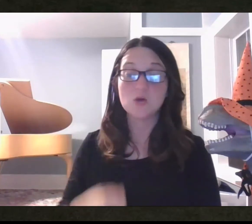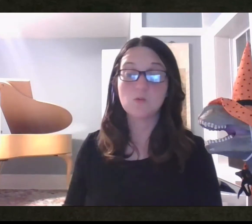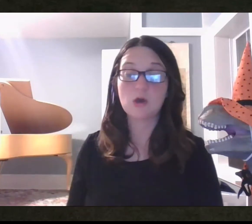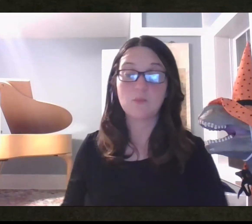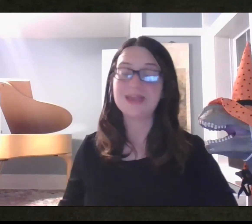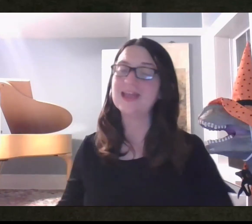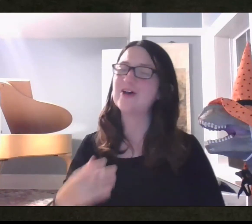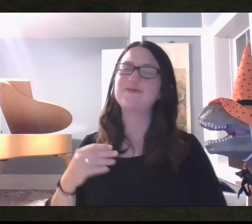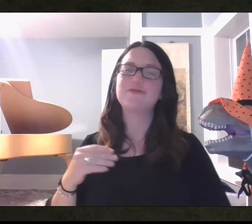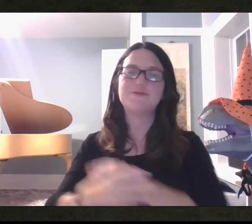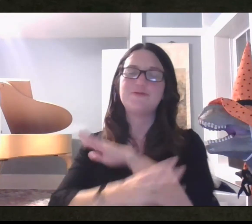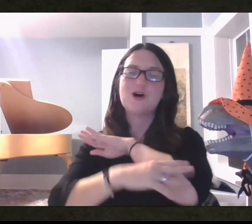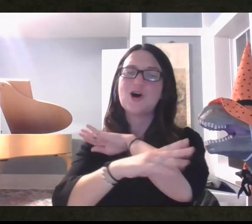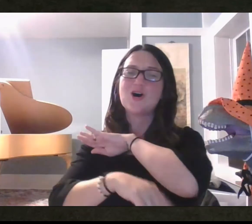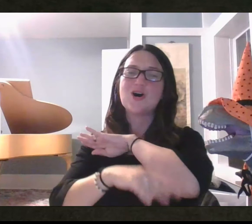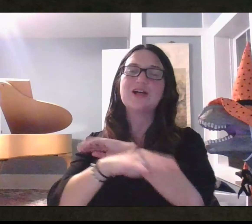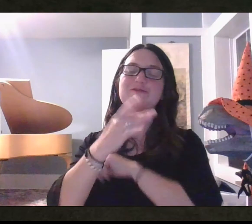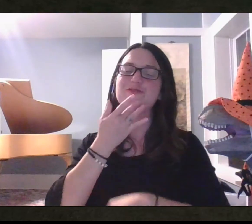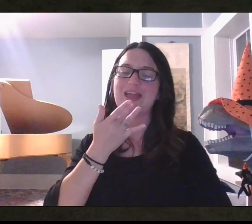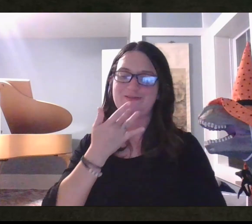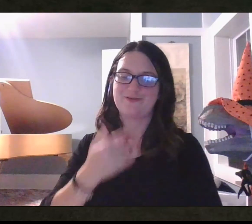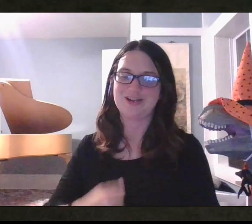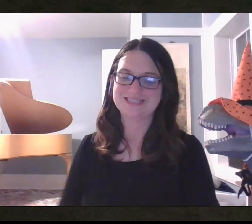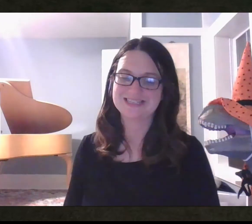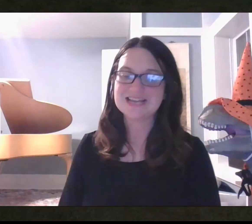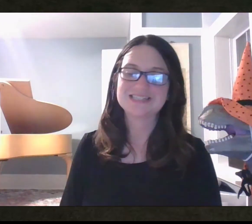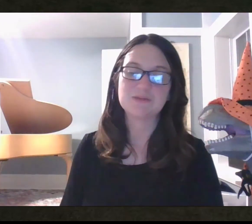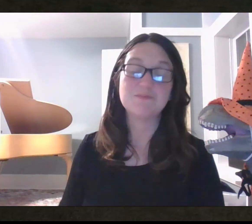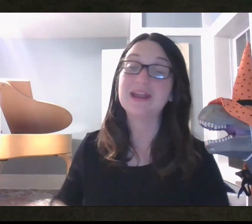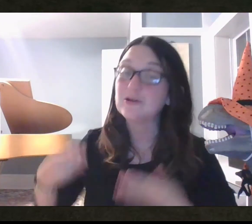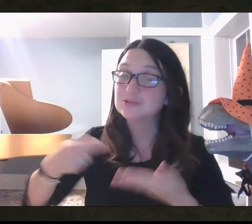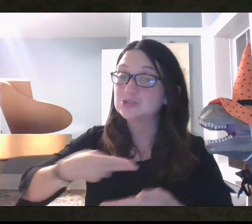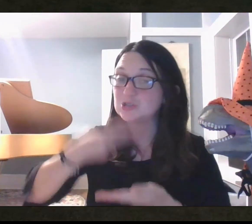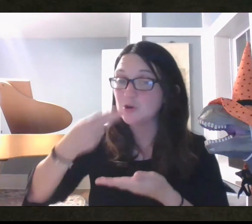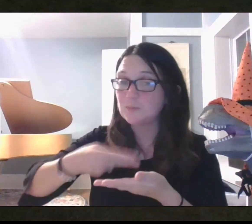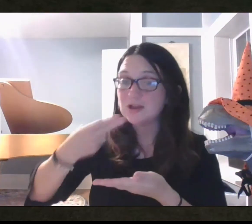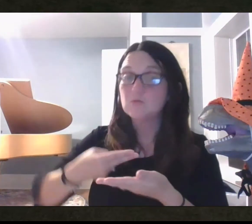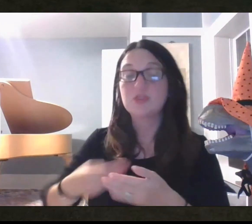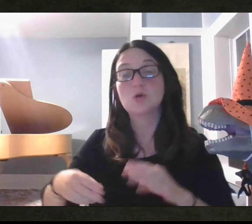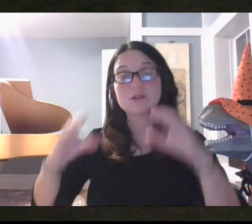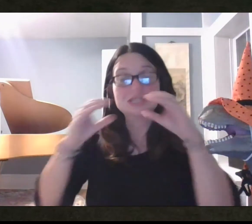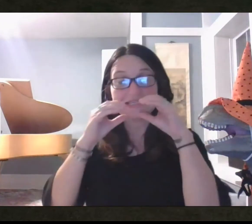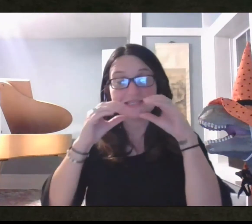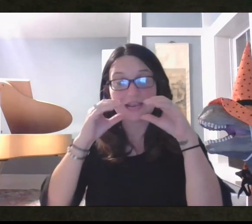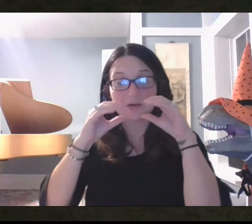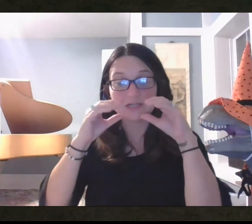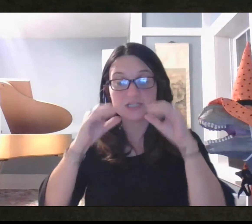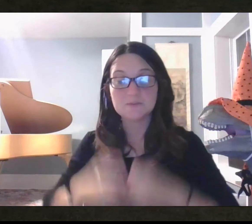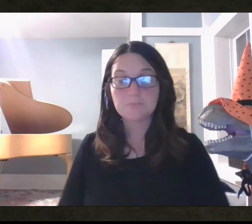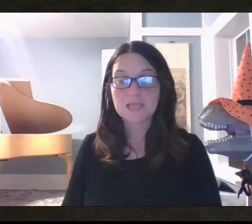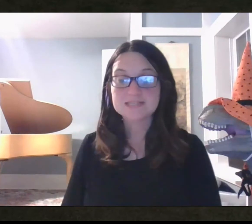will be a fall favorite, tomato soup with a grilled cheese